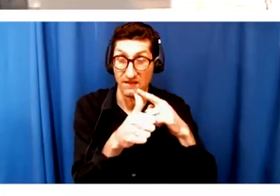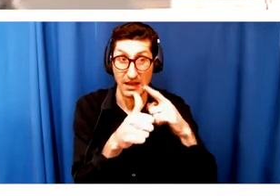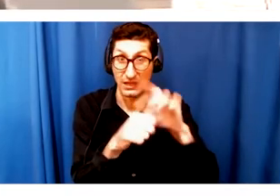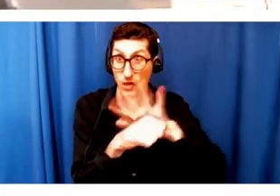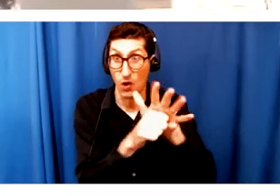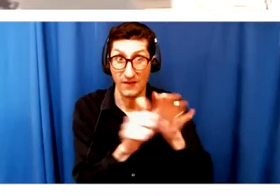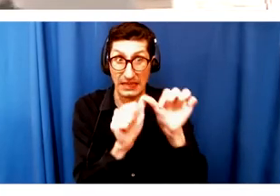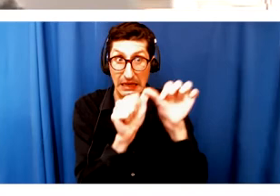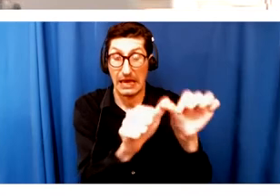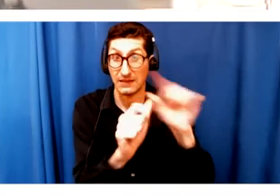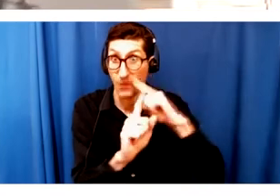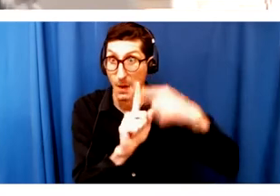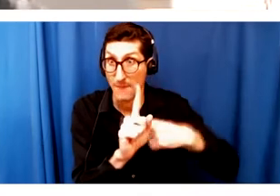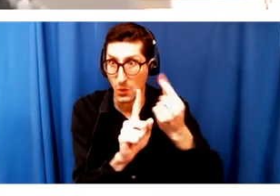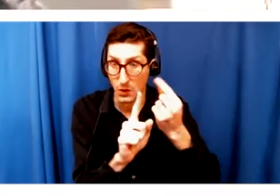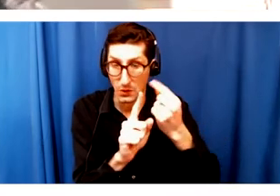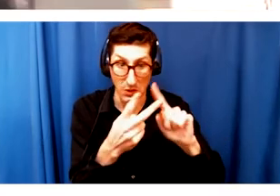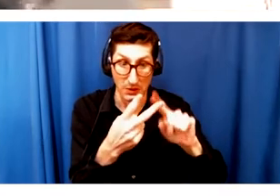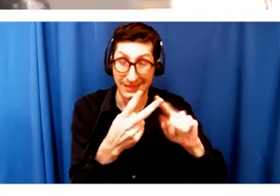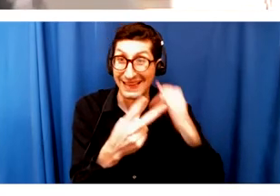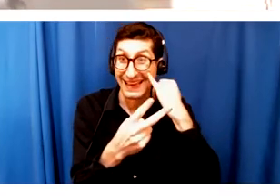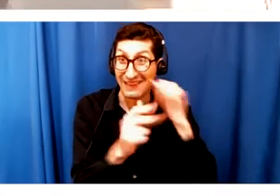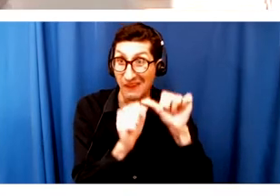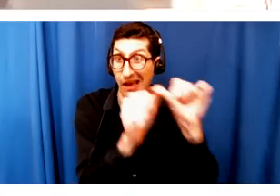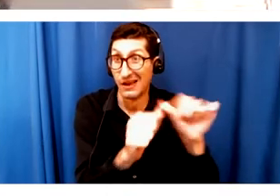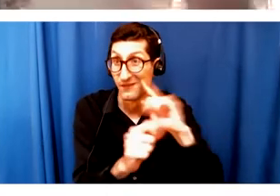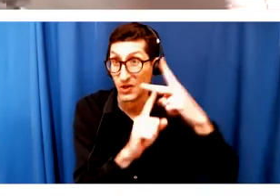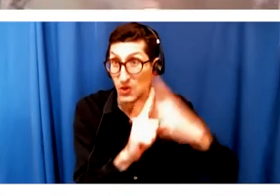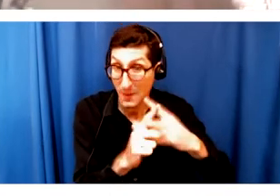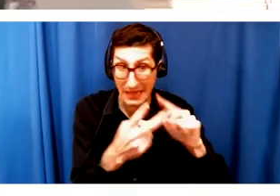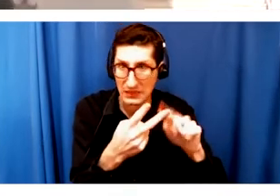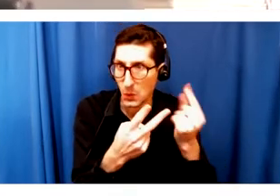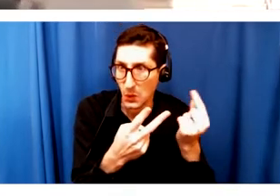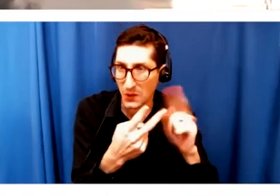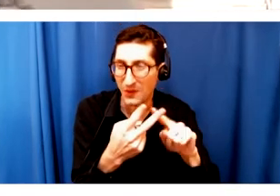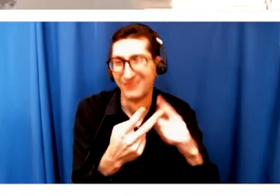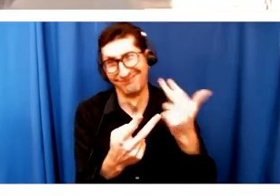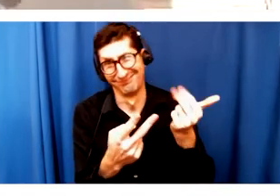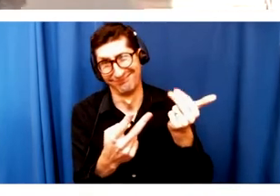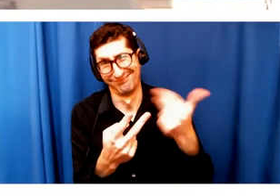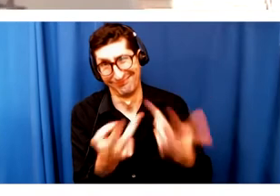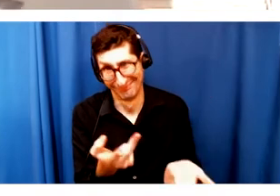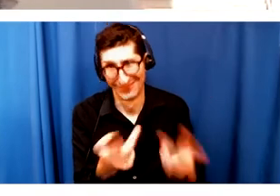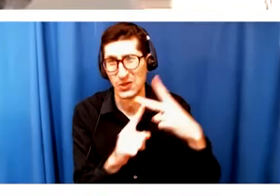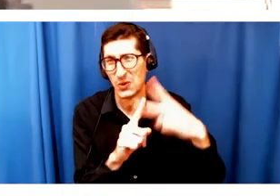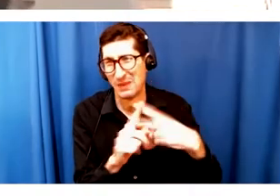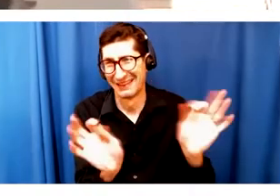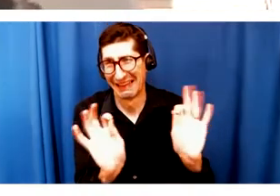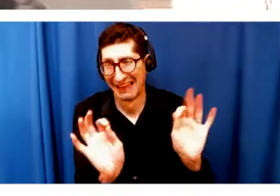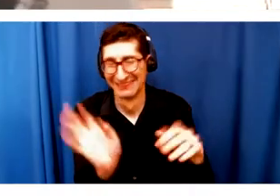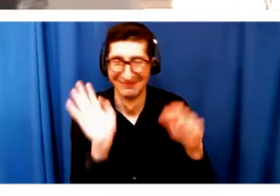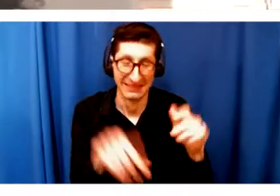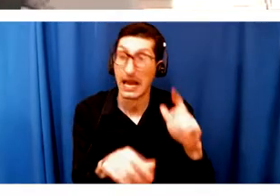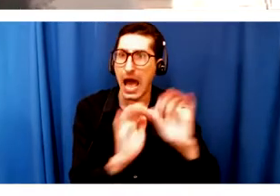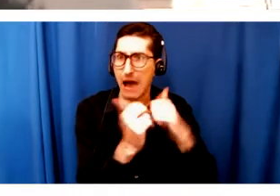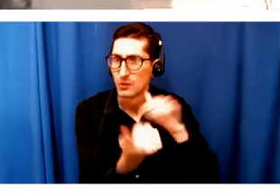if this lasts for two months? Ha ha. And how are we all sort of tackling that? So the idea of,